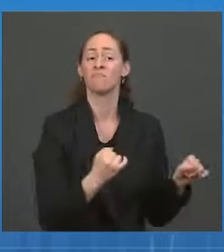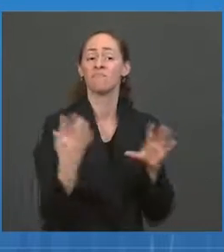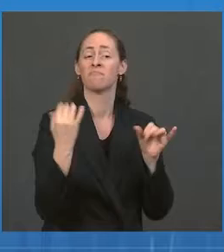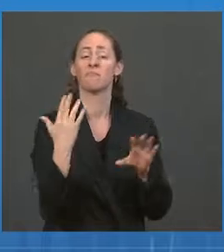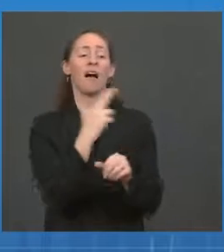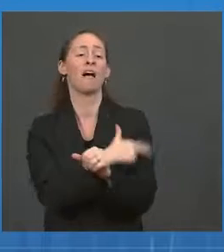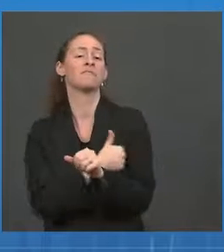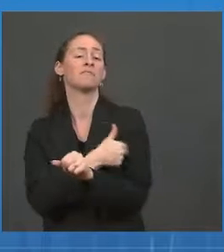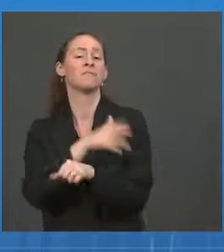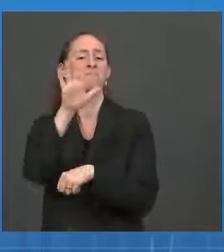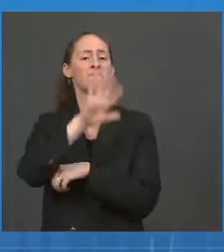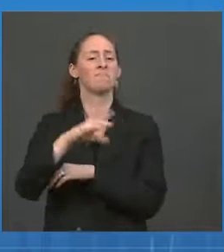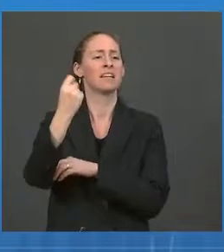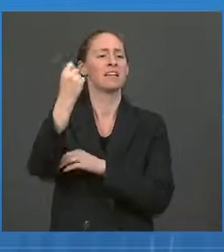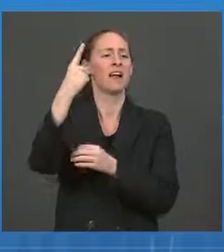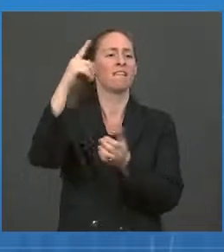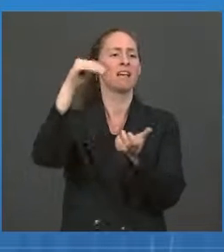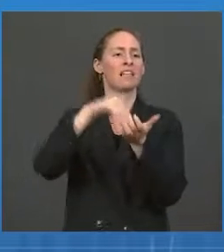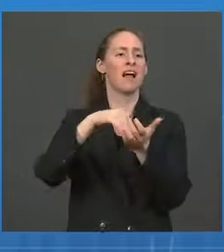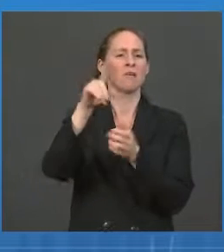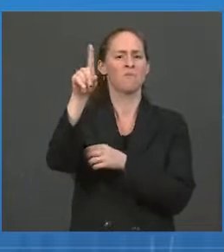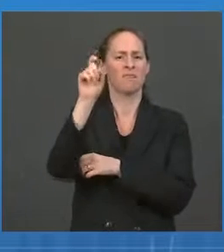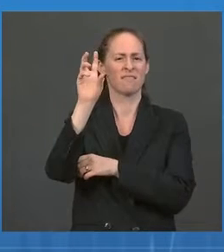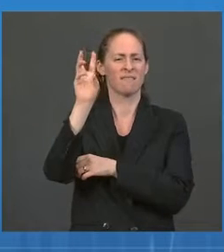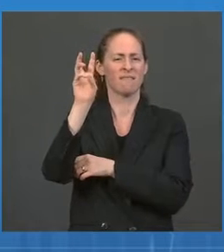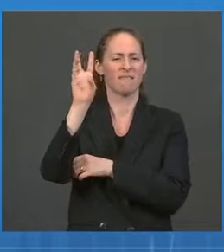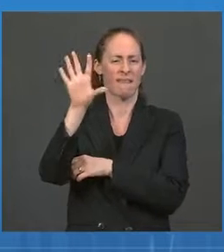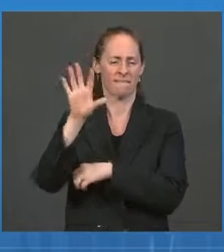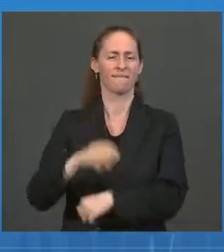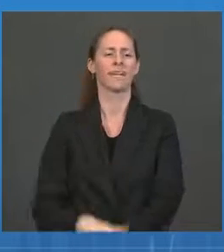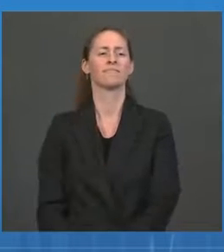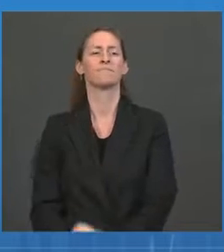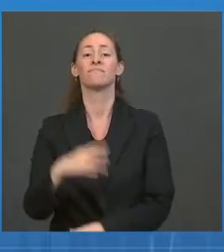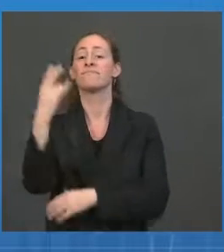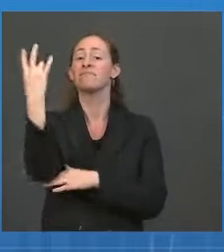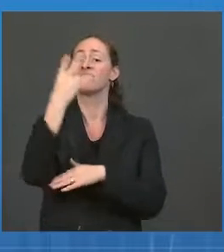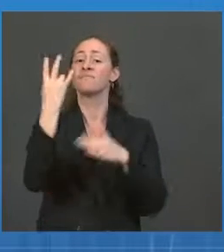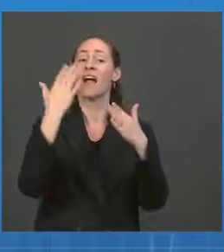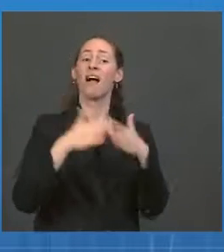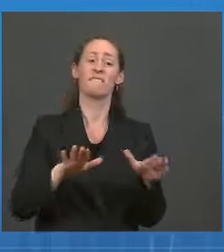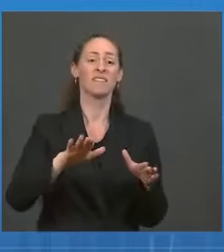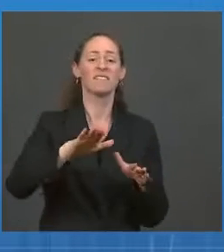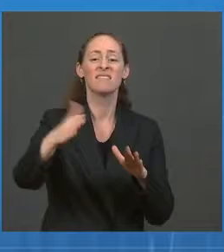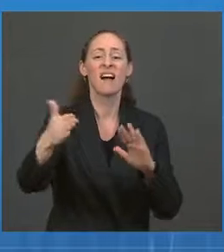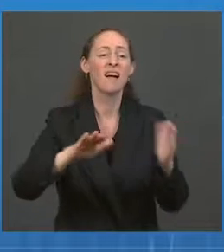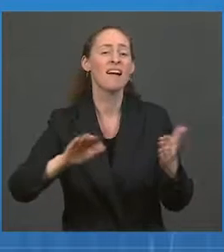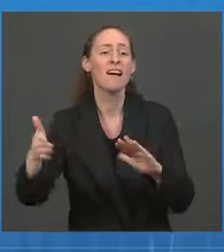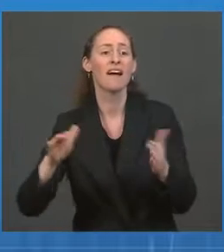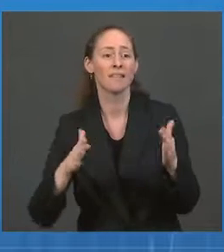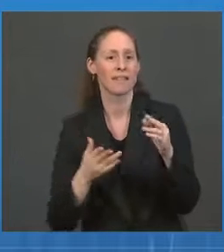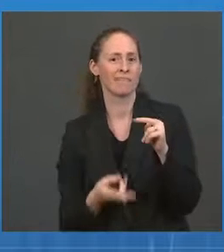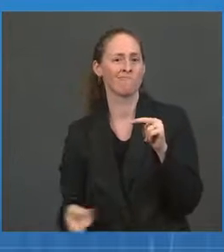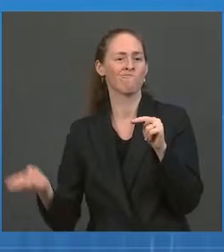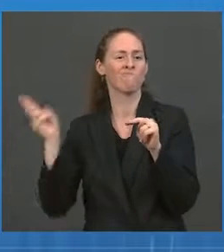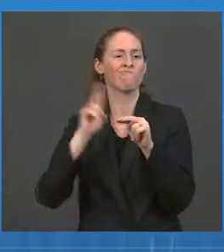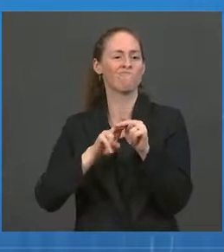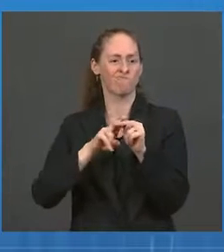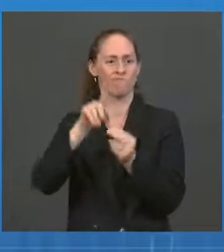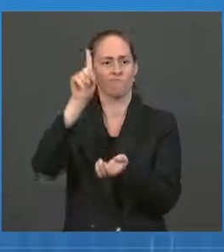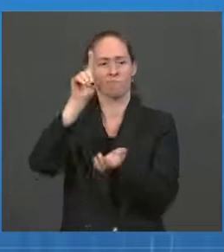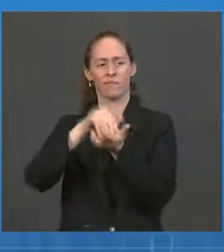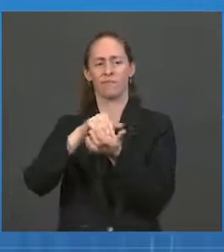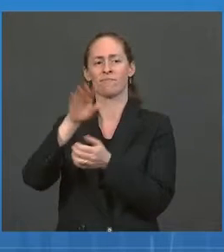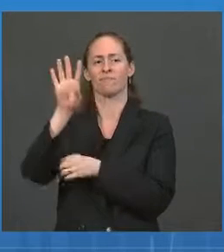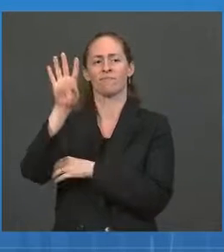,165 per day, and our seven-day average of daily deaths has increased to 1,448 per day.